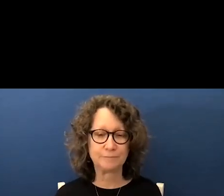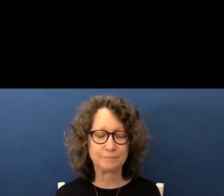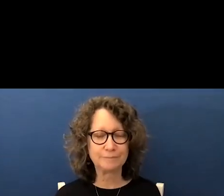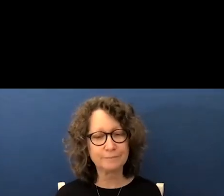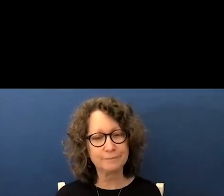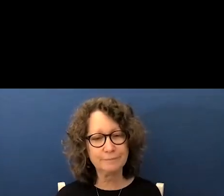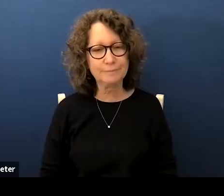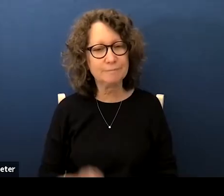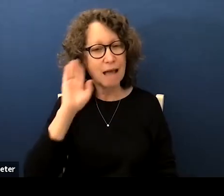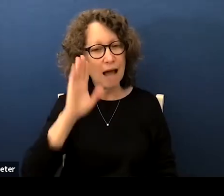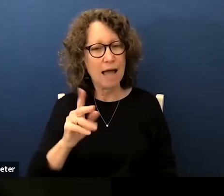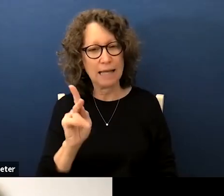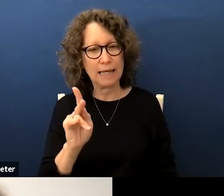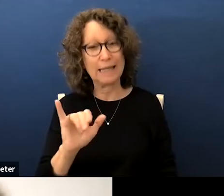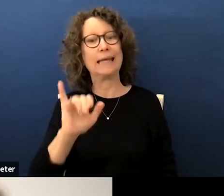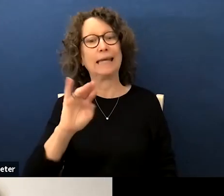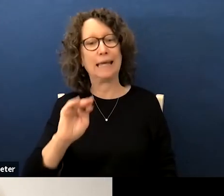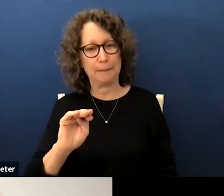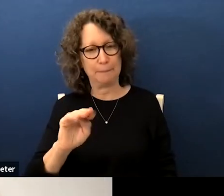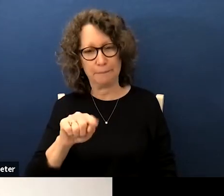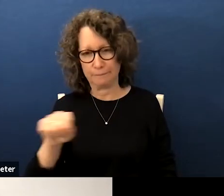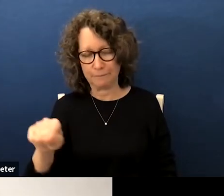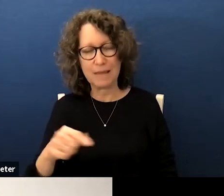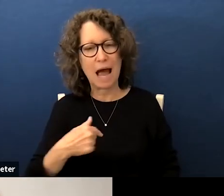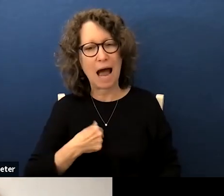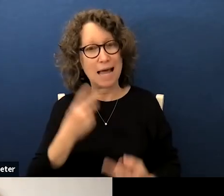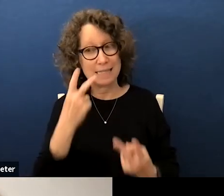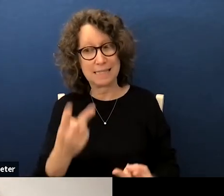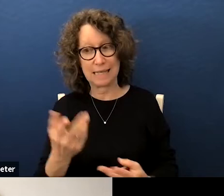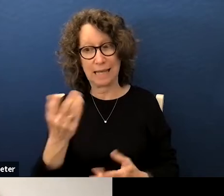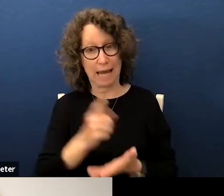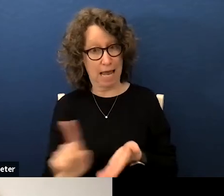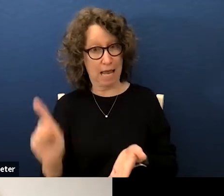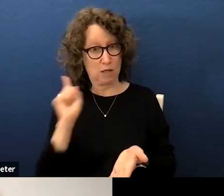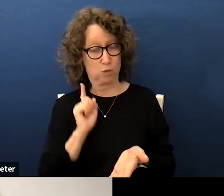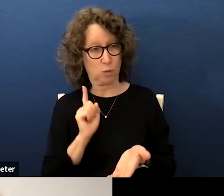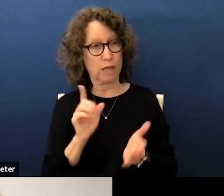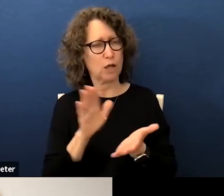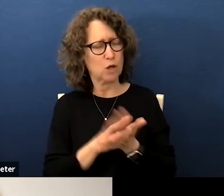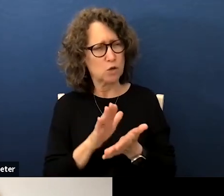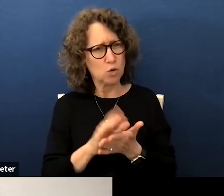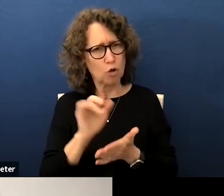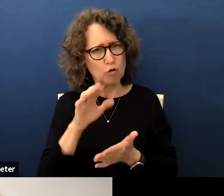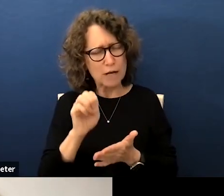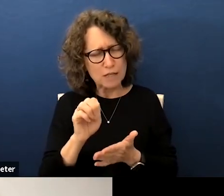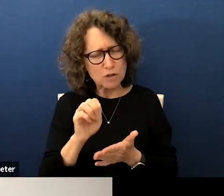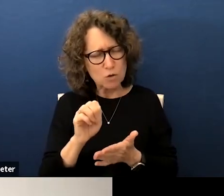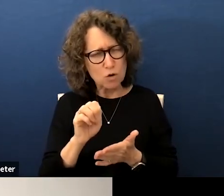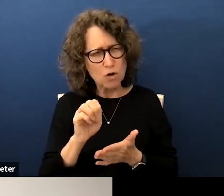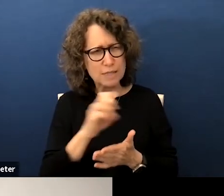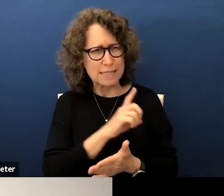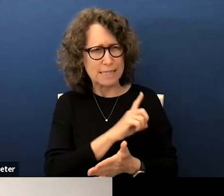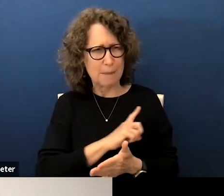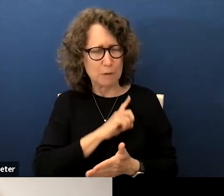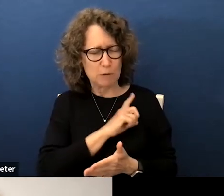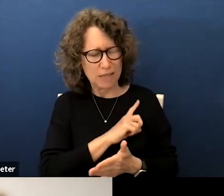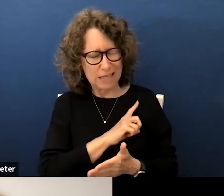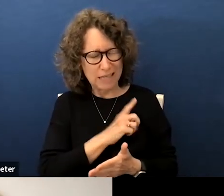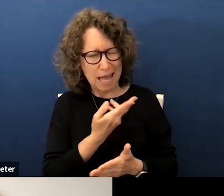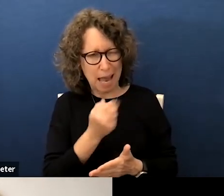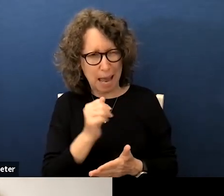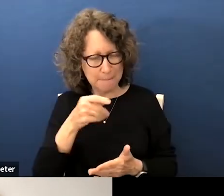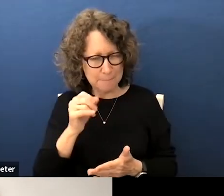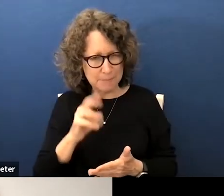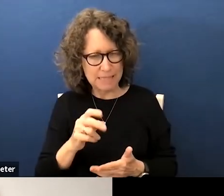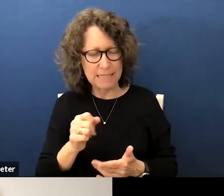hi my name is kim pascage i see that last week uh school resource deputy hampton was told by san marcos school administrators